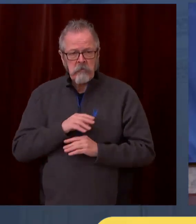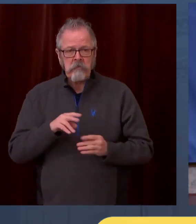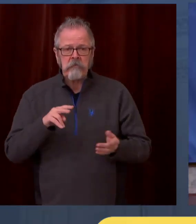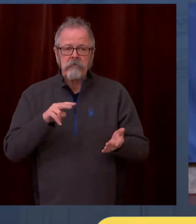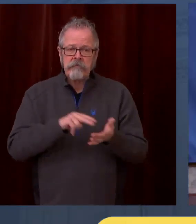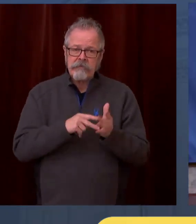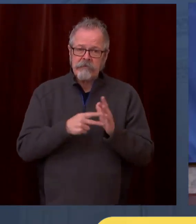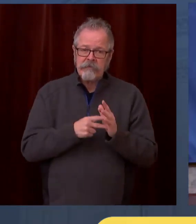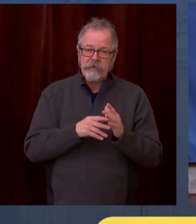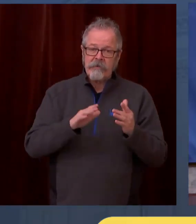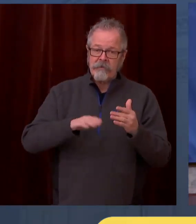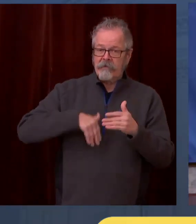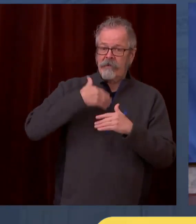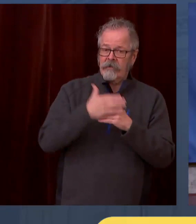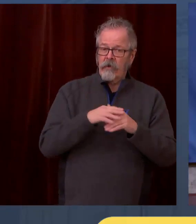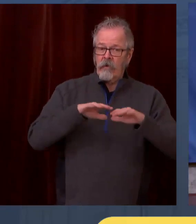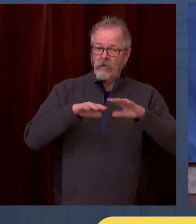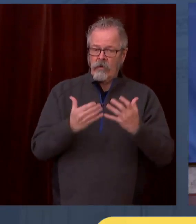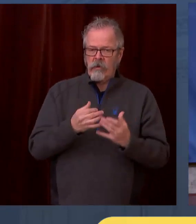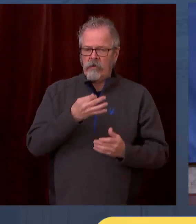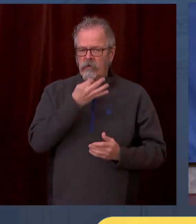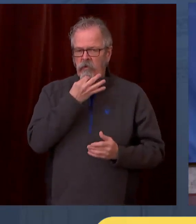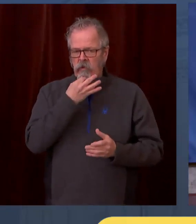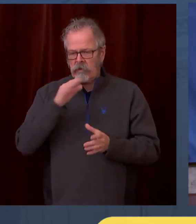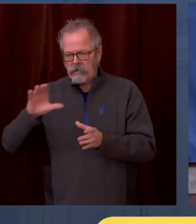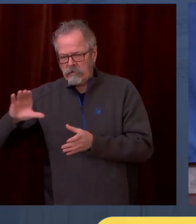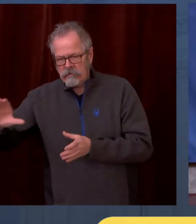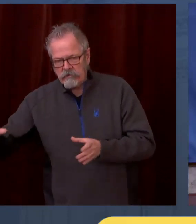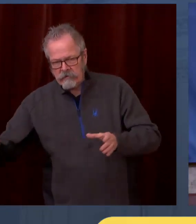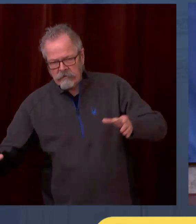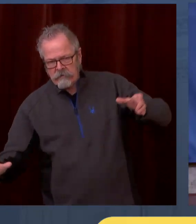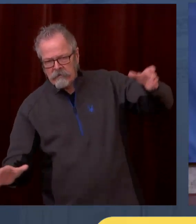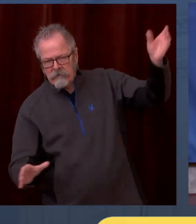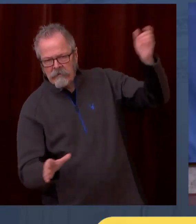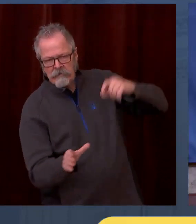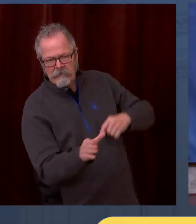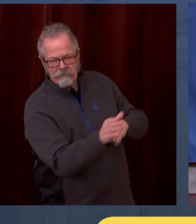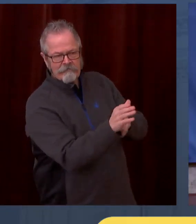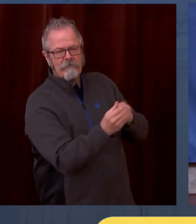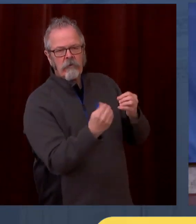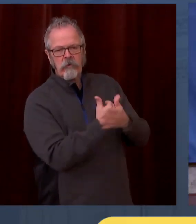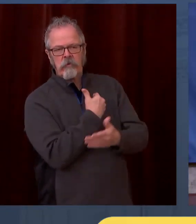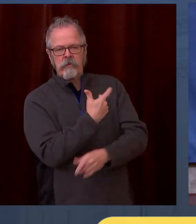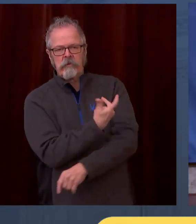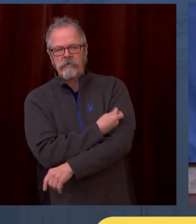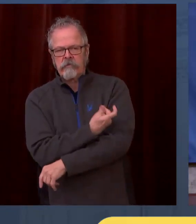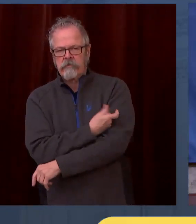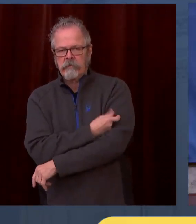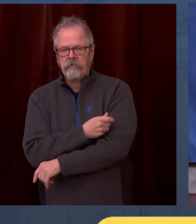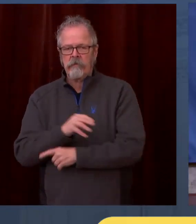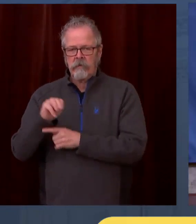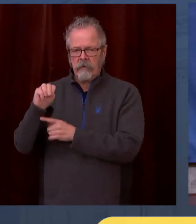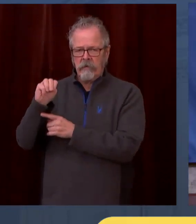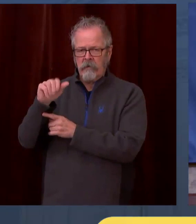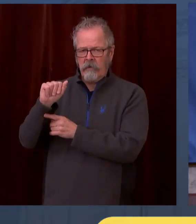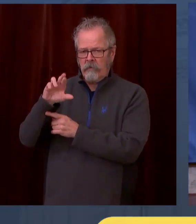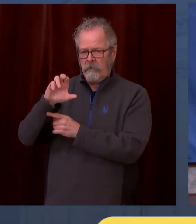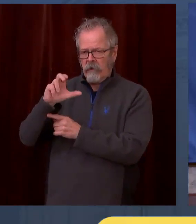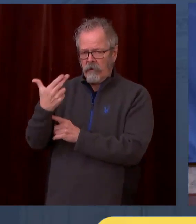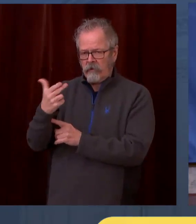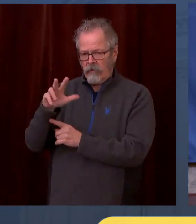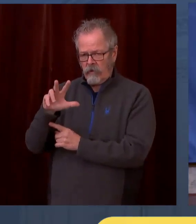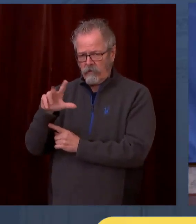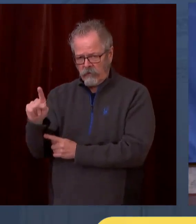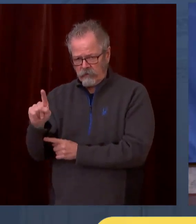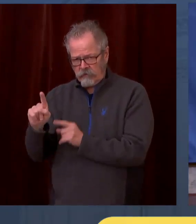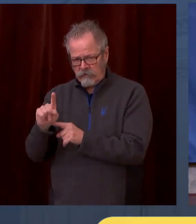vaccine. They will become eligible on March 31st, less than two weeks from now. These tiers